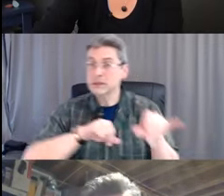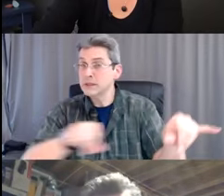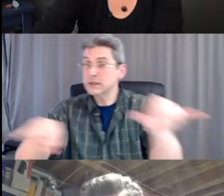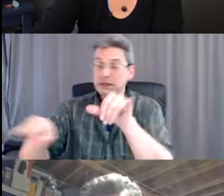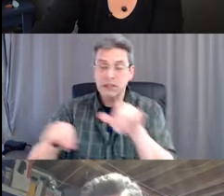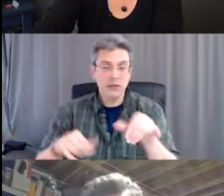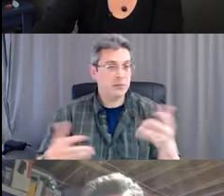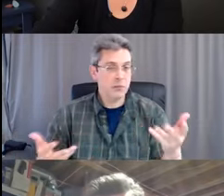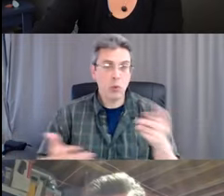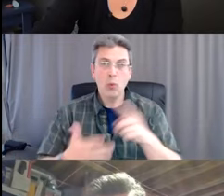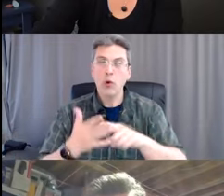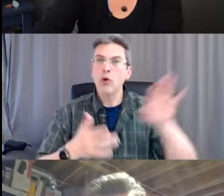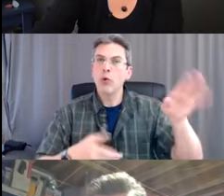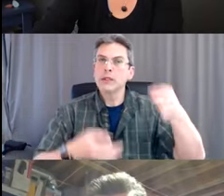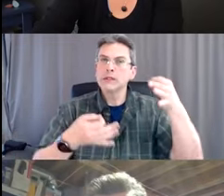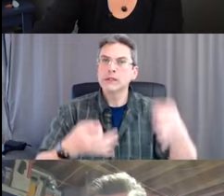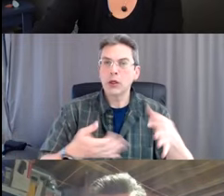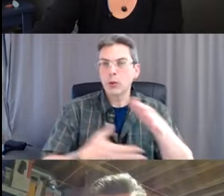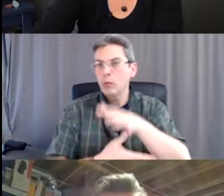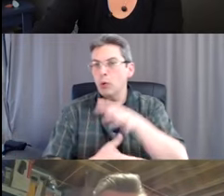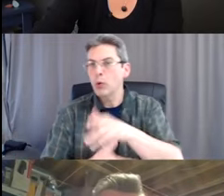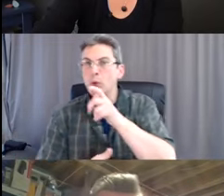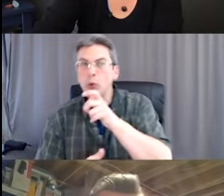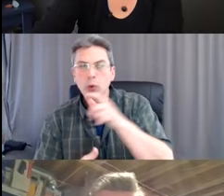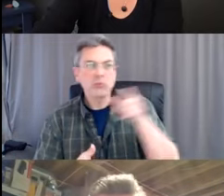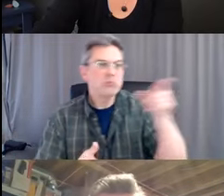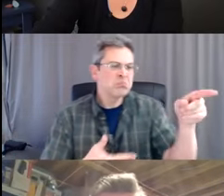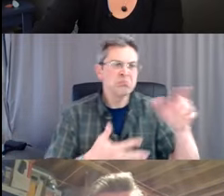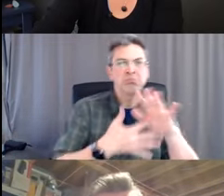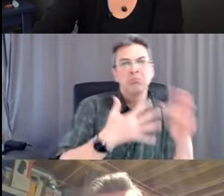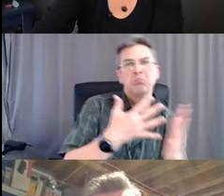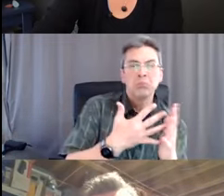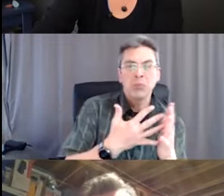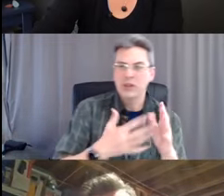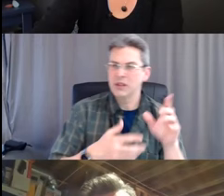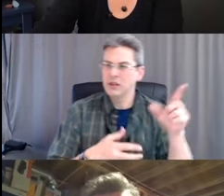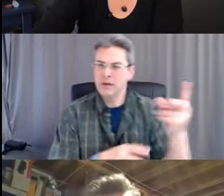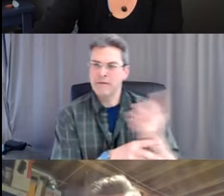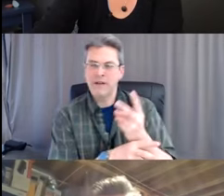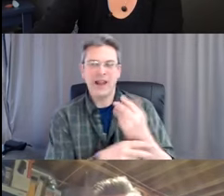it can be completely different based on a lot of factors that we're going to talk about in April.